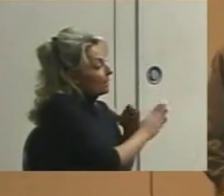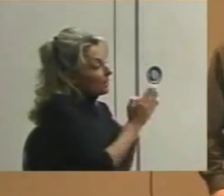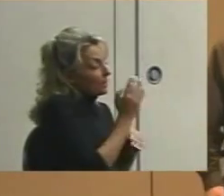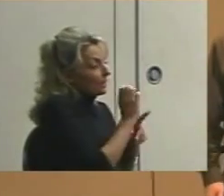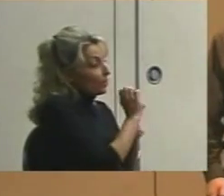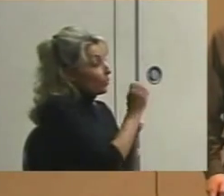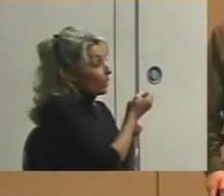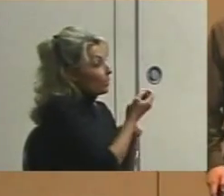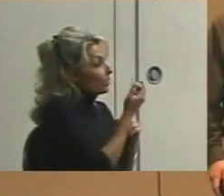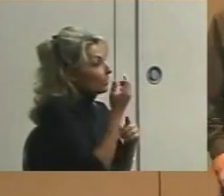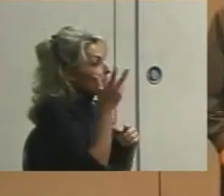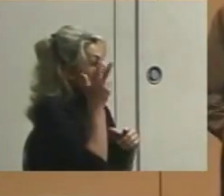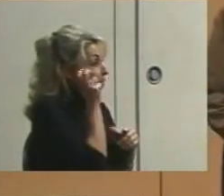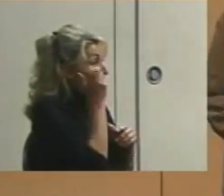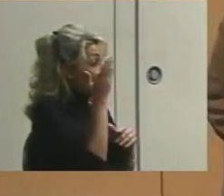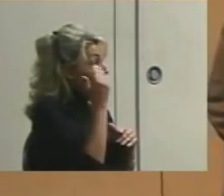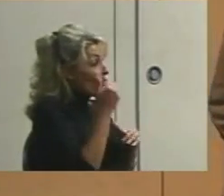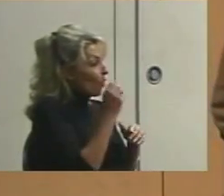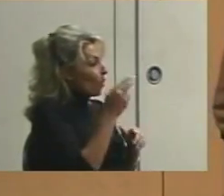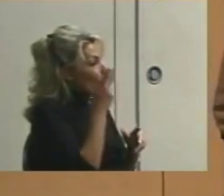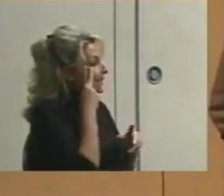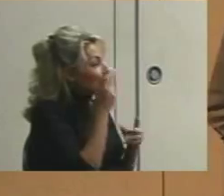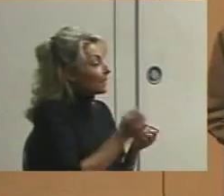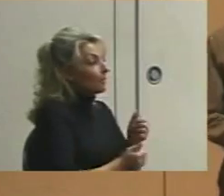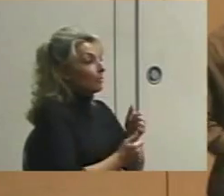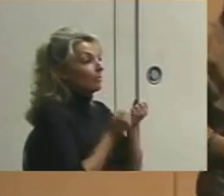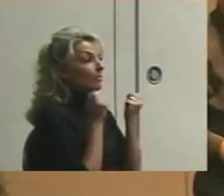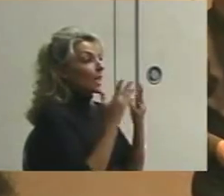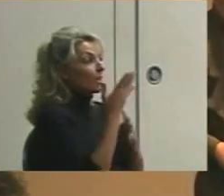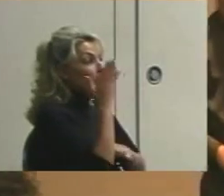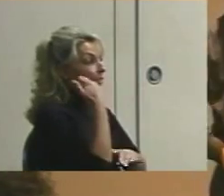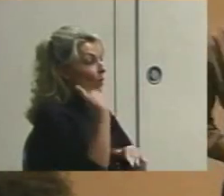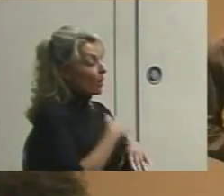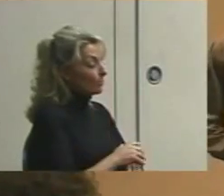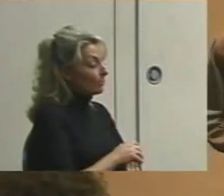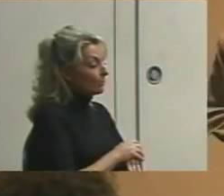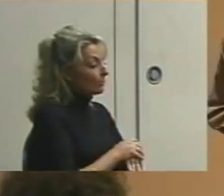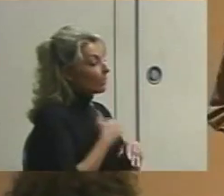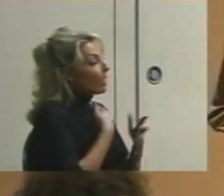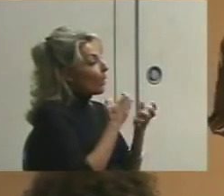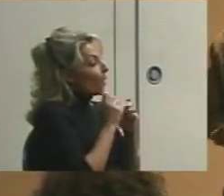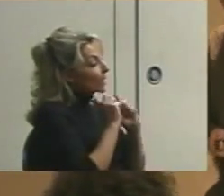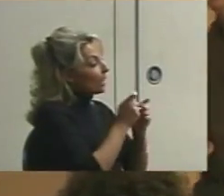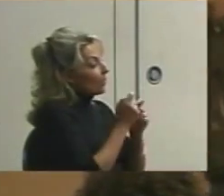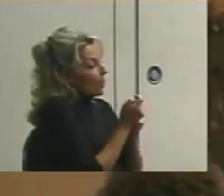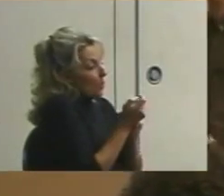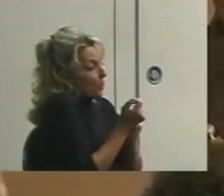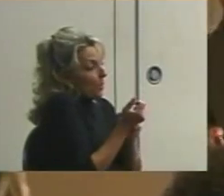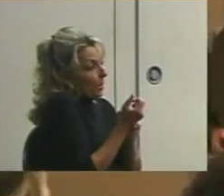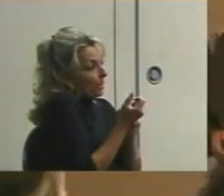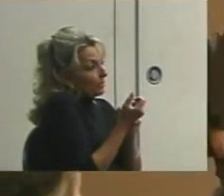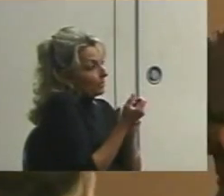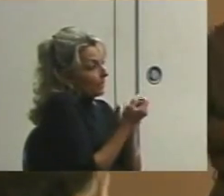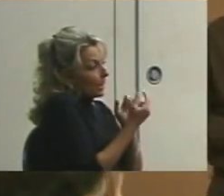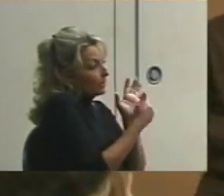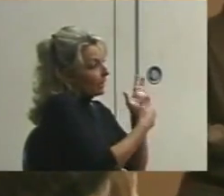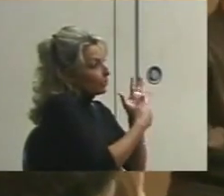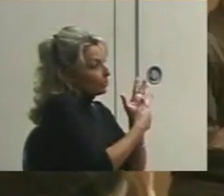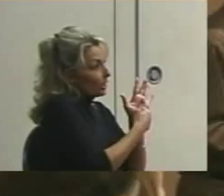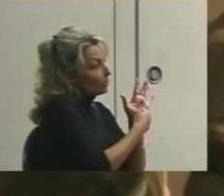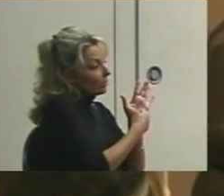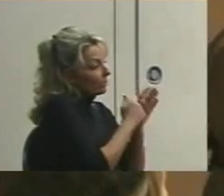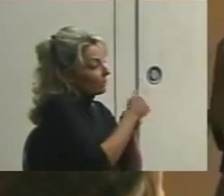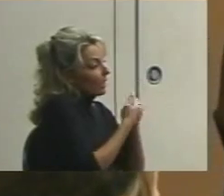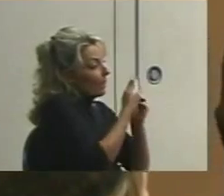You probably have heard or seen most of these. I just want to go through and give you a quick little demonstration of what we're talking about